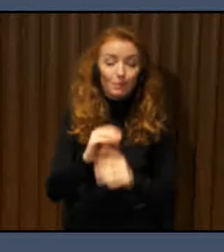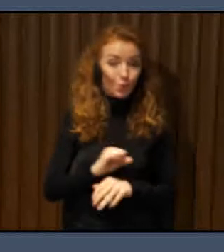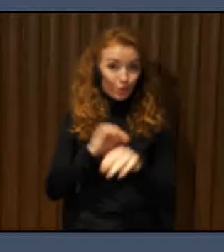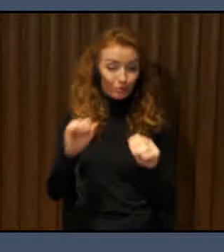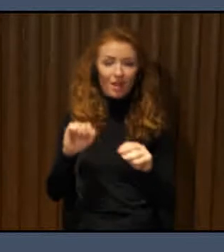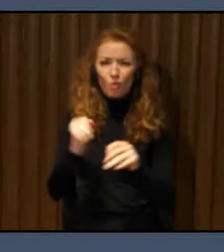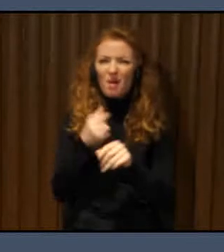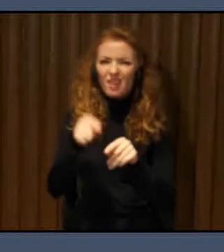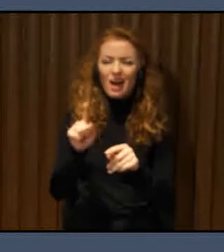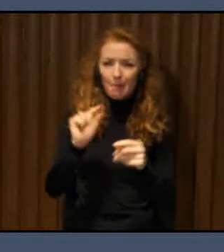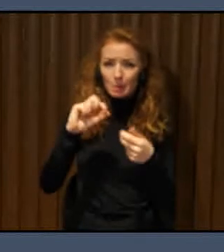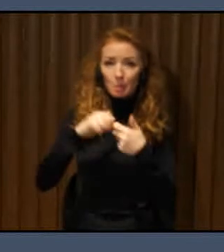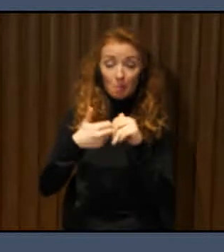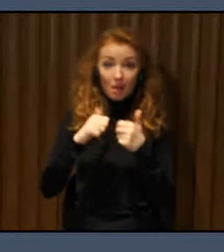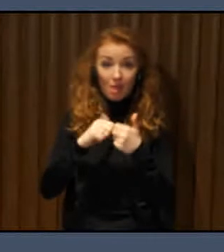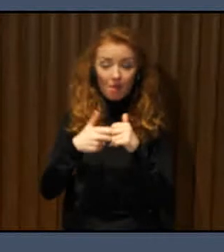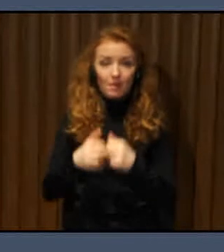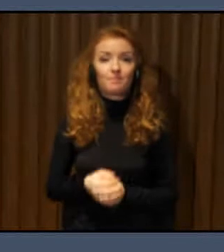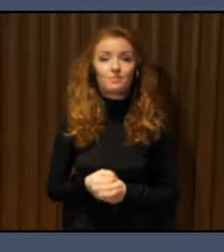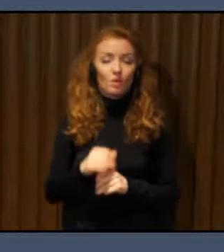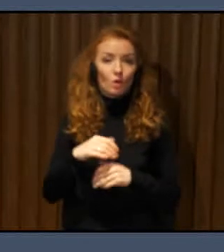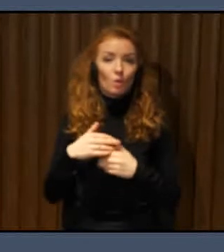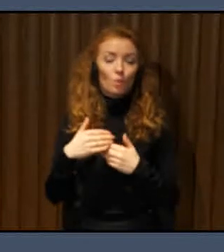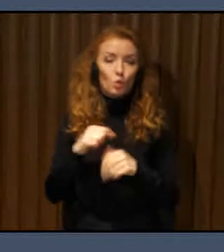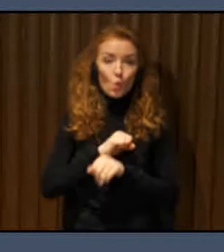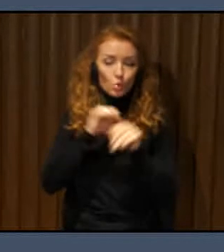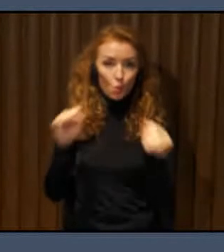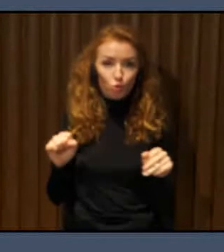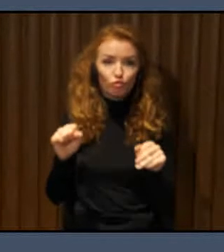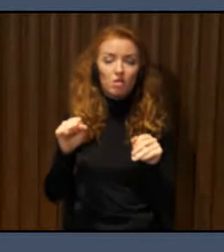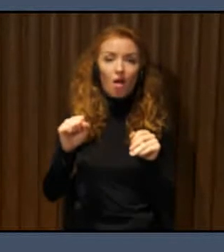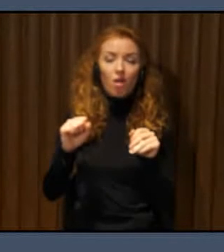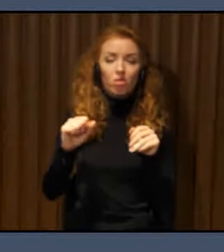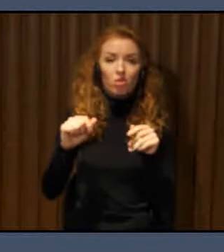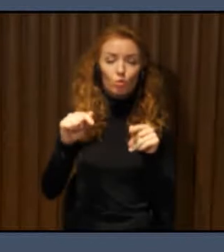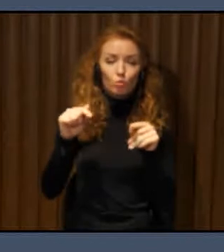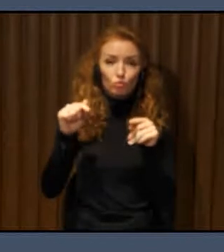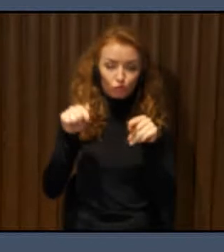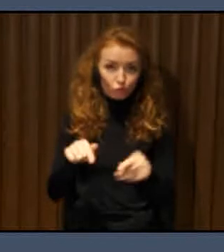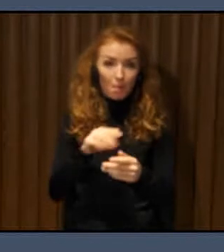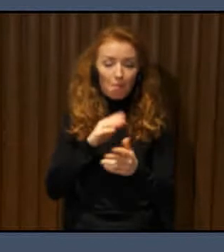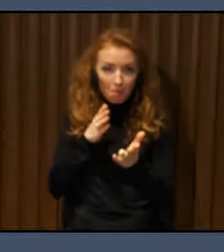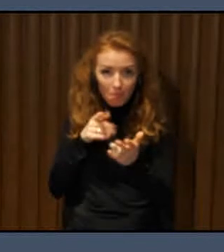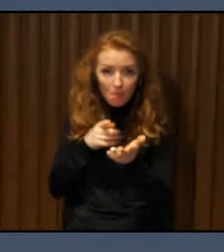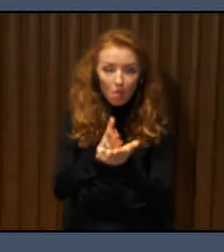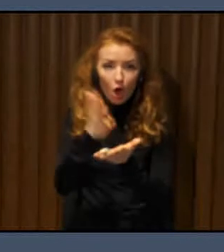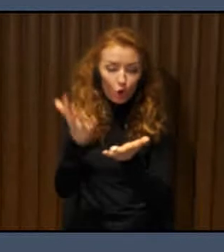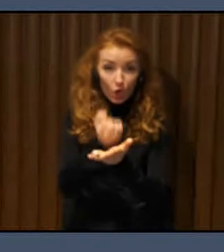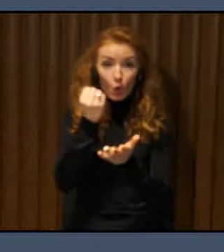more accessibility from scratch in this complex environment. So let me share quickly two projects.